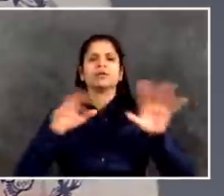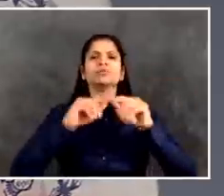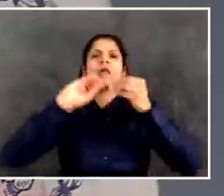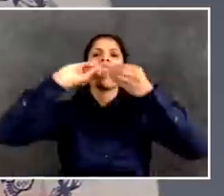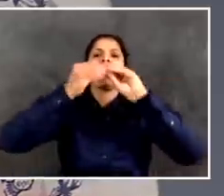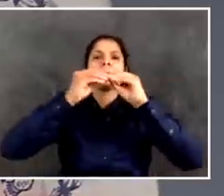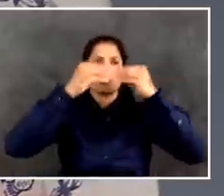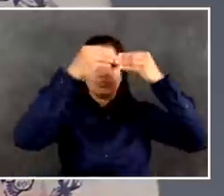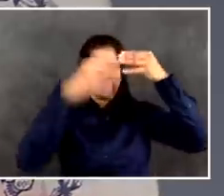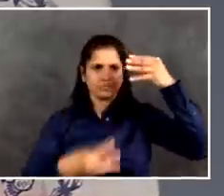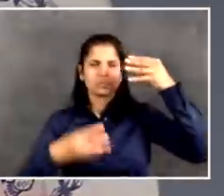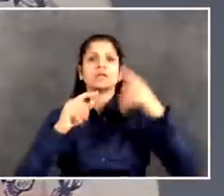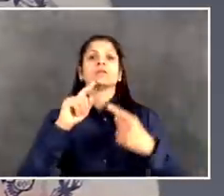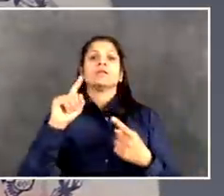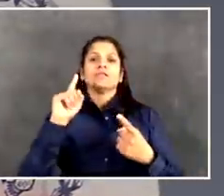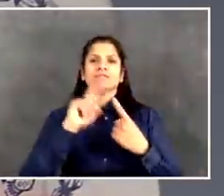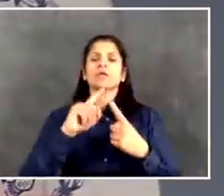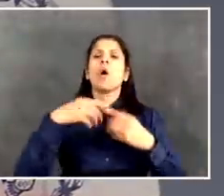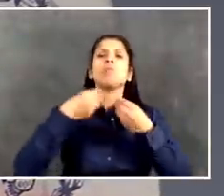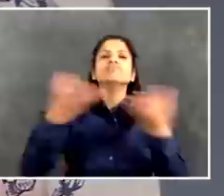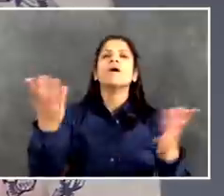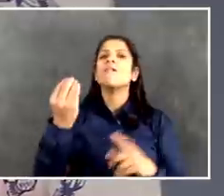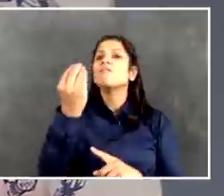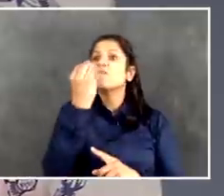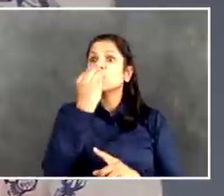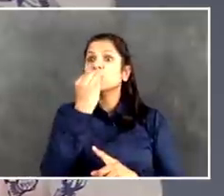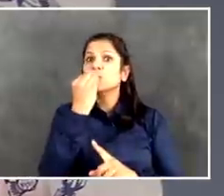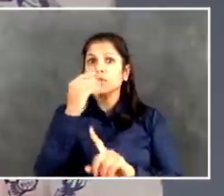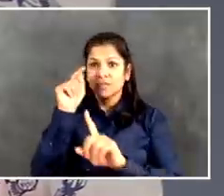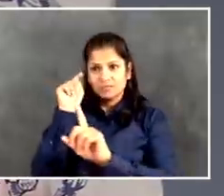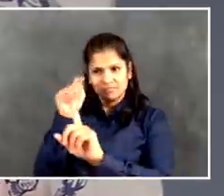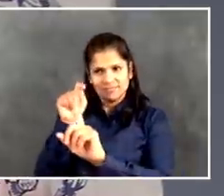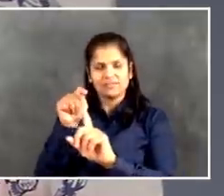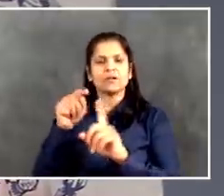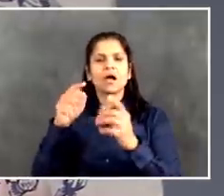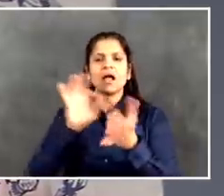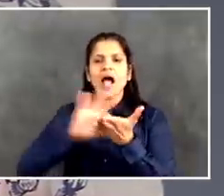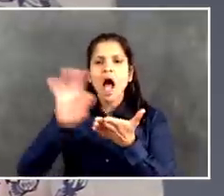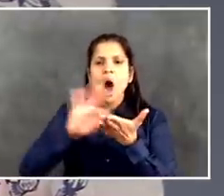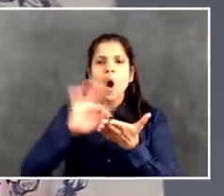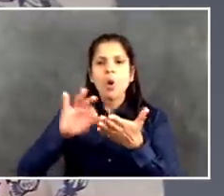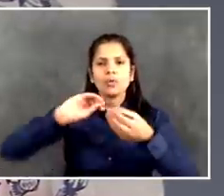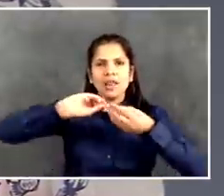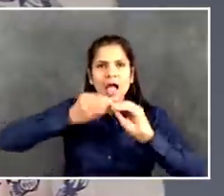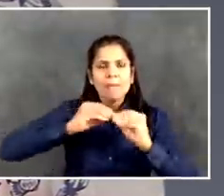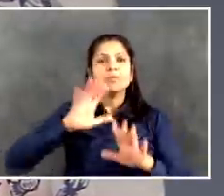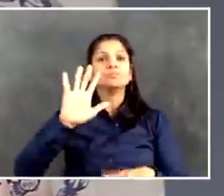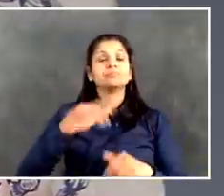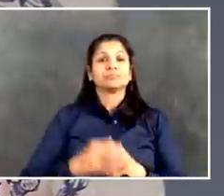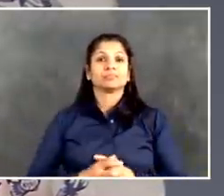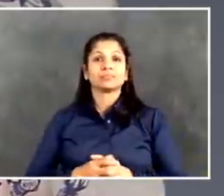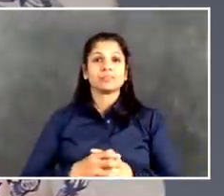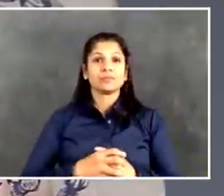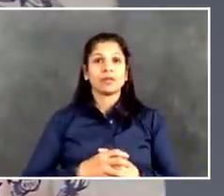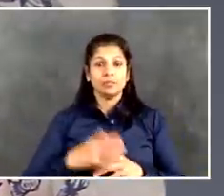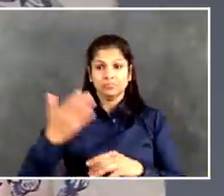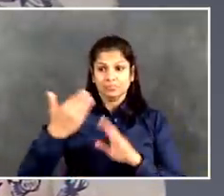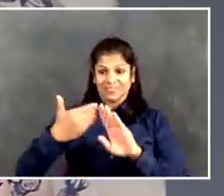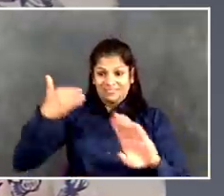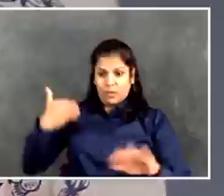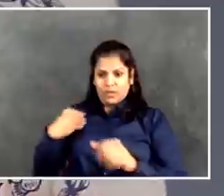over a million New Yorkers just in the times before COVID-19, over a million New Yorkers experienced food